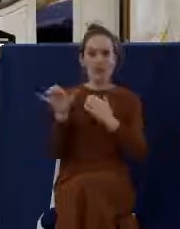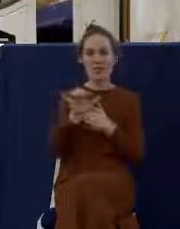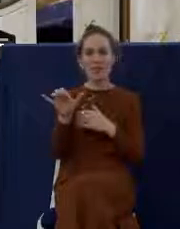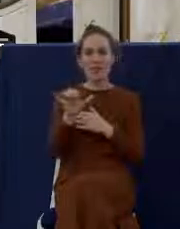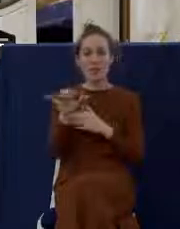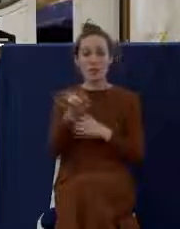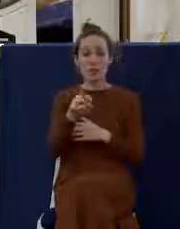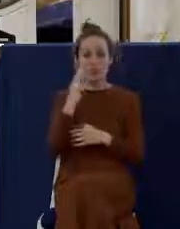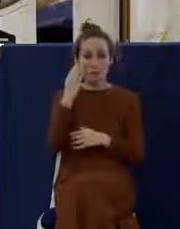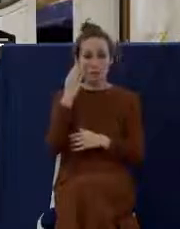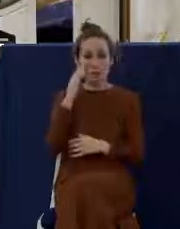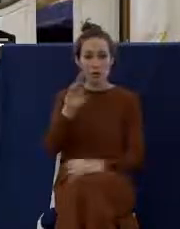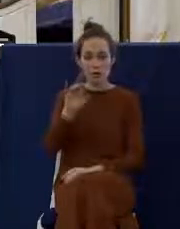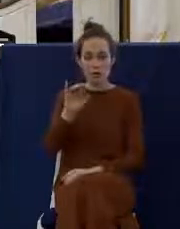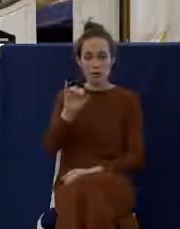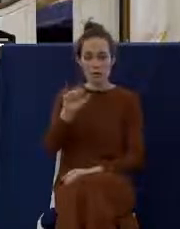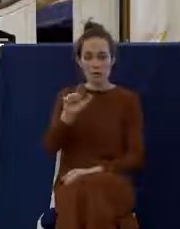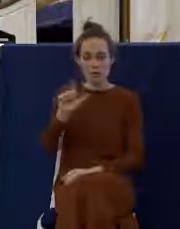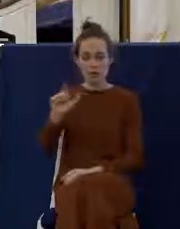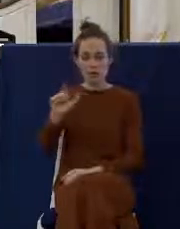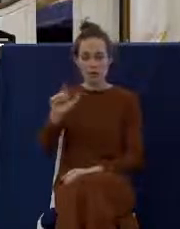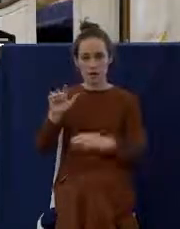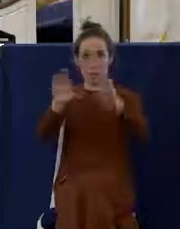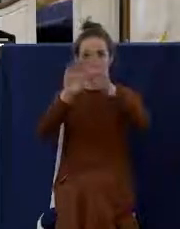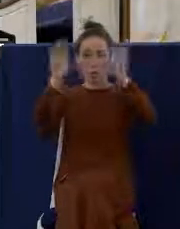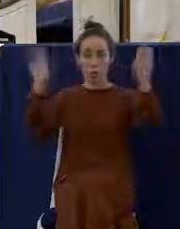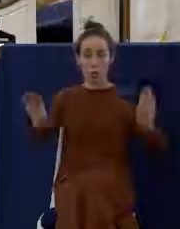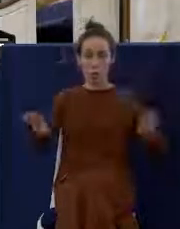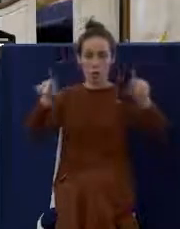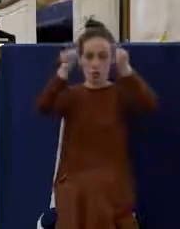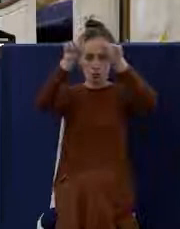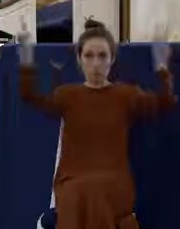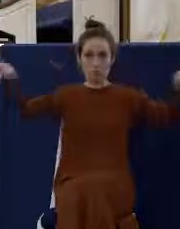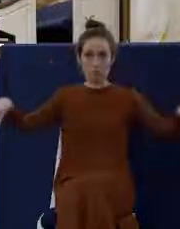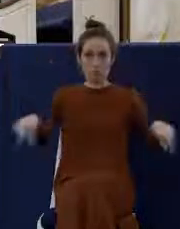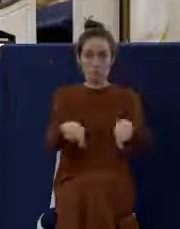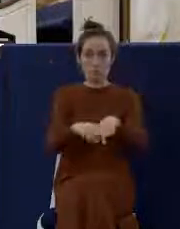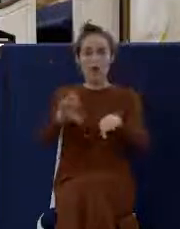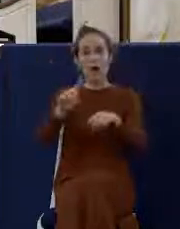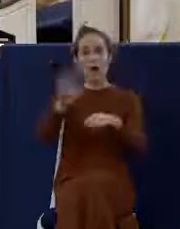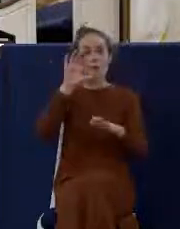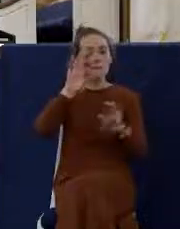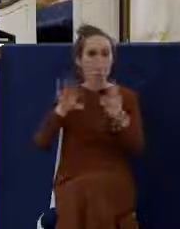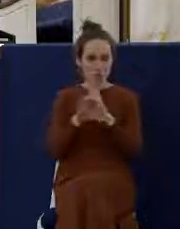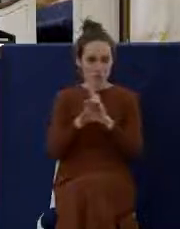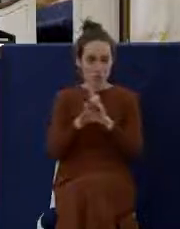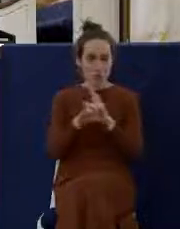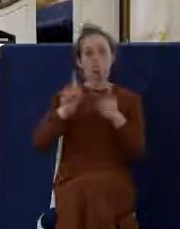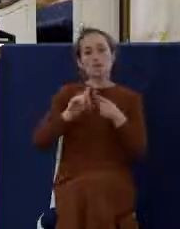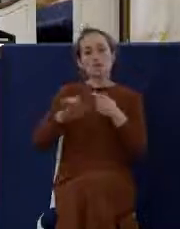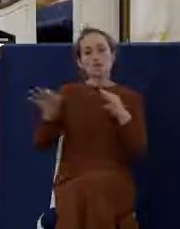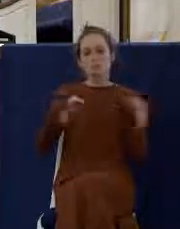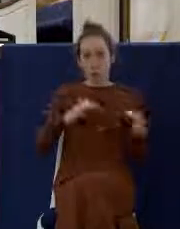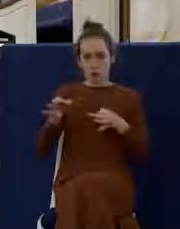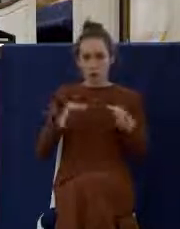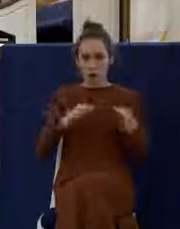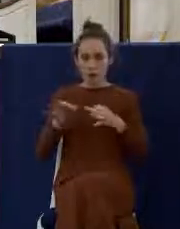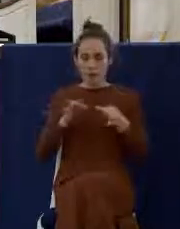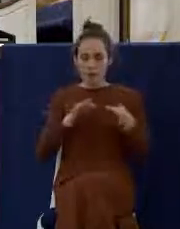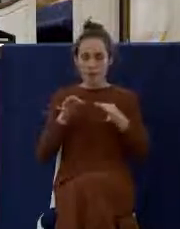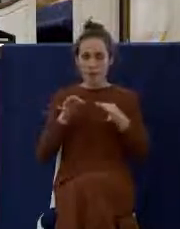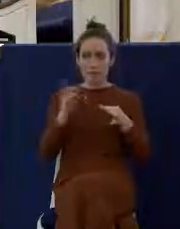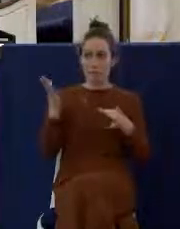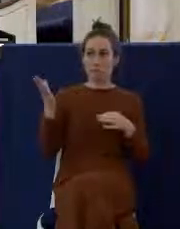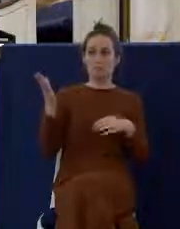billboard sign. It's been placed in front of you. A picture, a descriptive picture has been